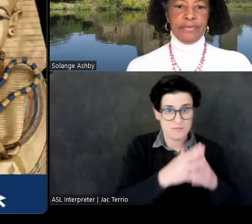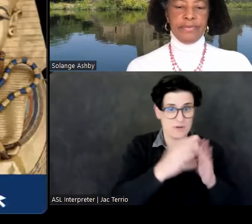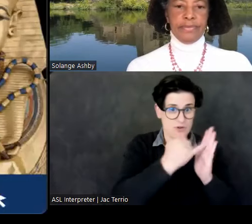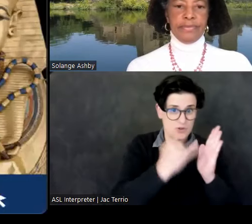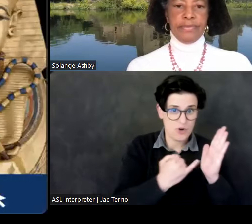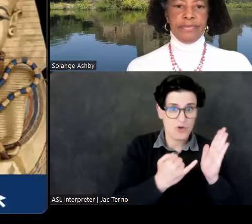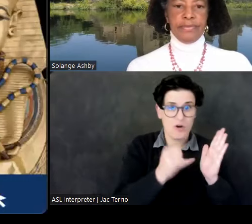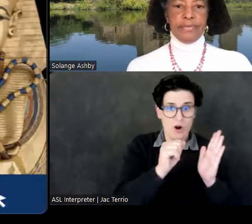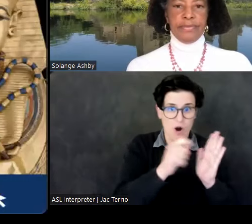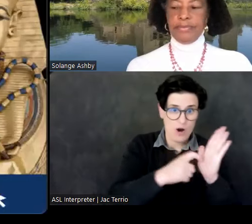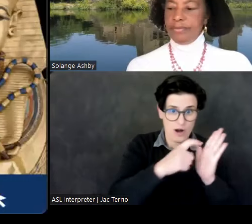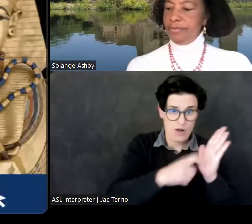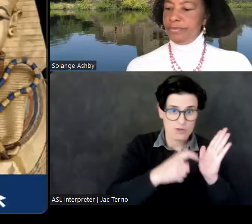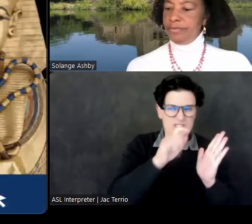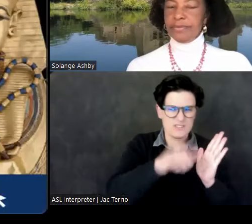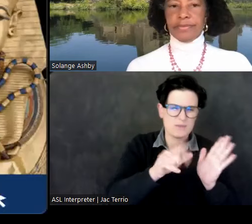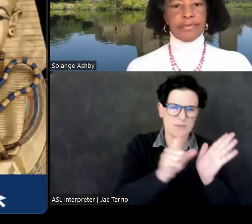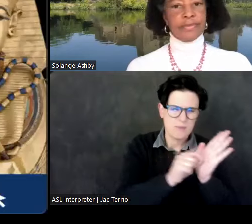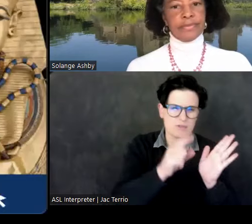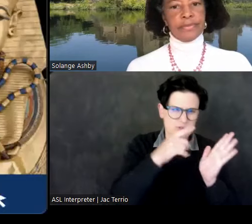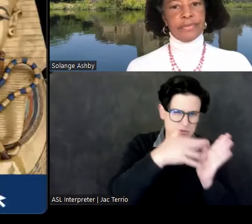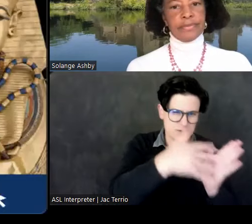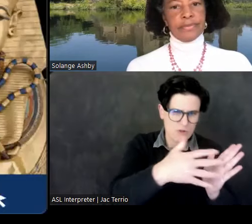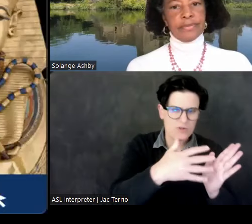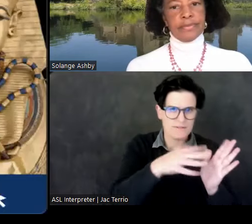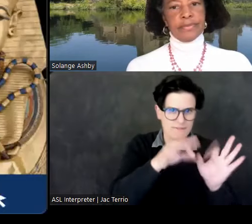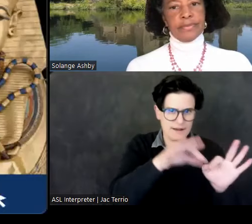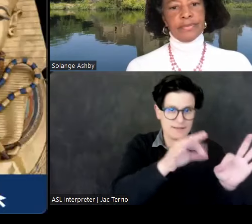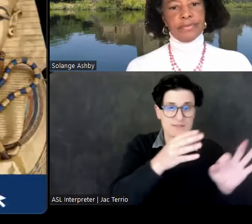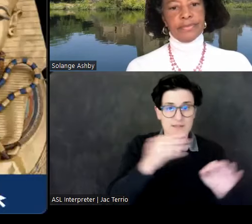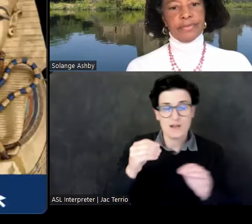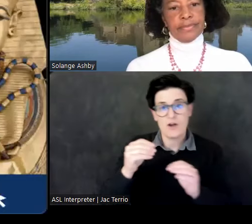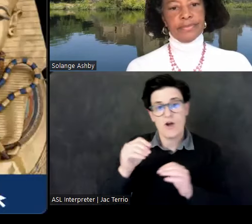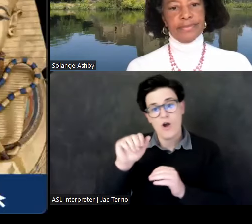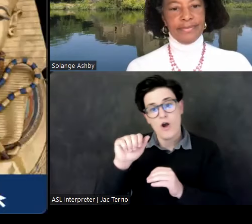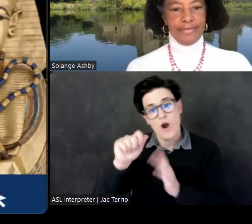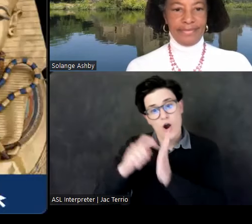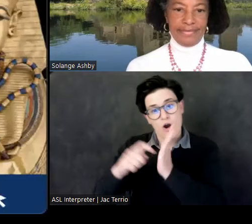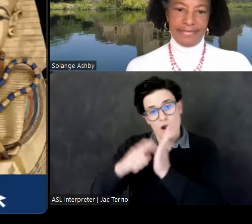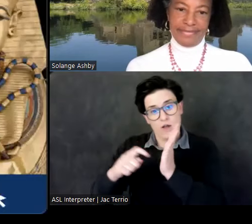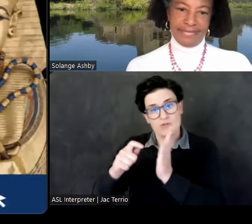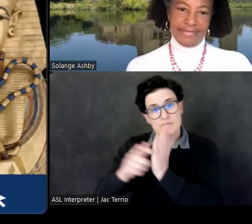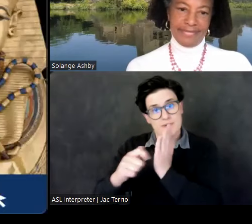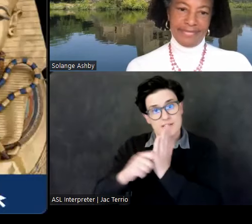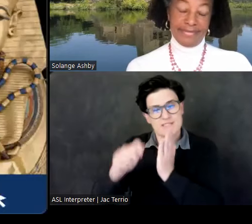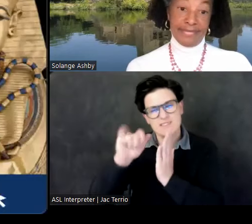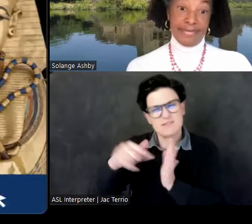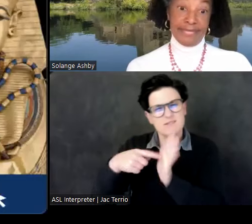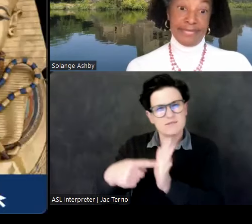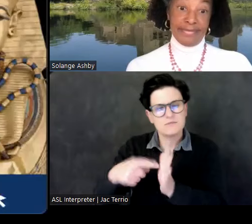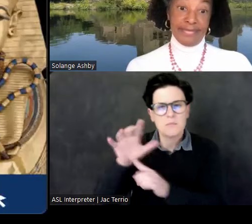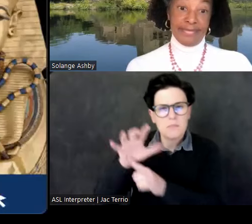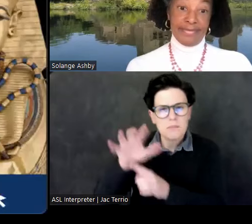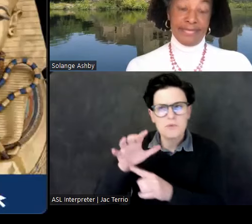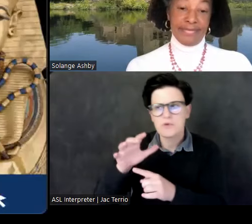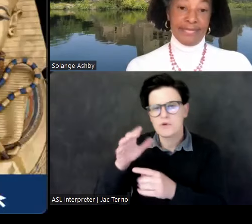which publishes scholarly findings, and Archaeology Magazine, which provides a popular presentation of much the